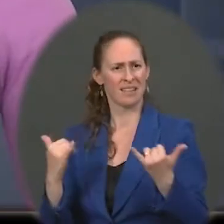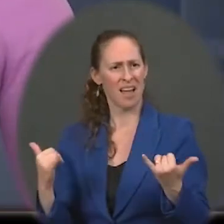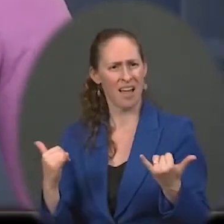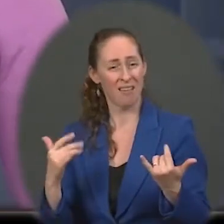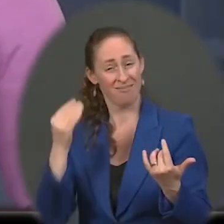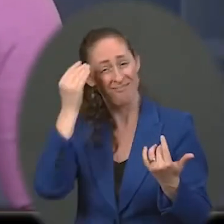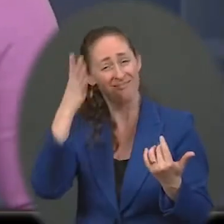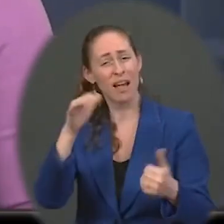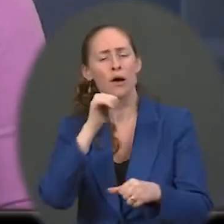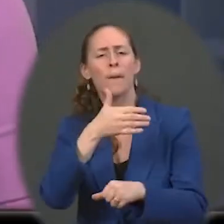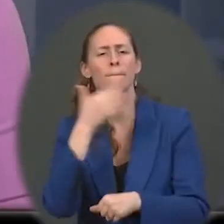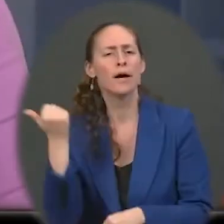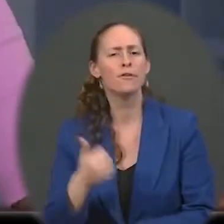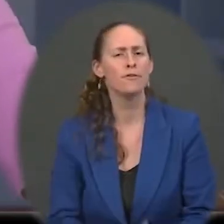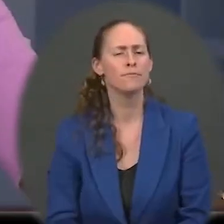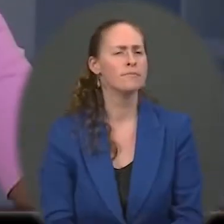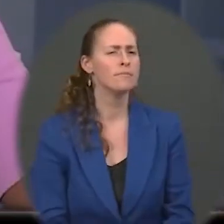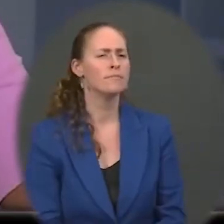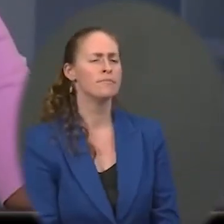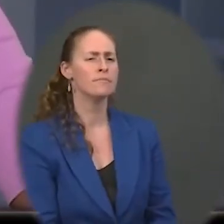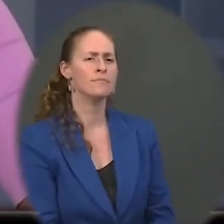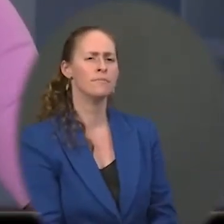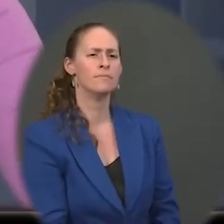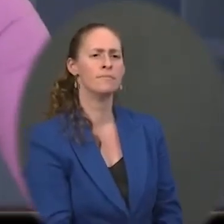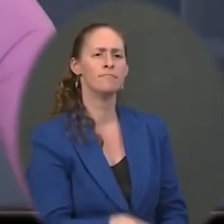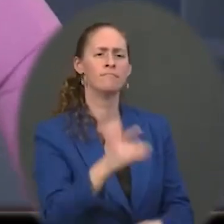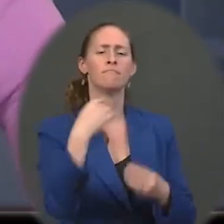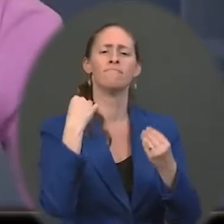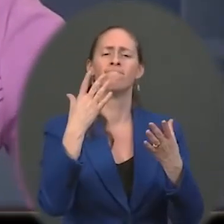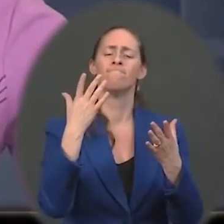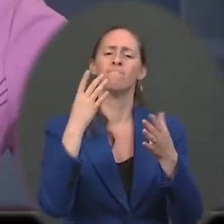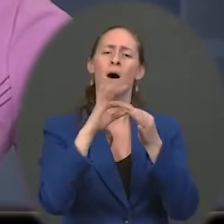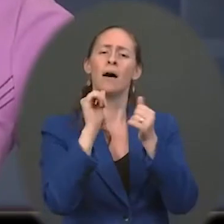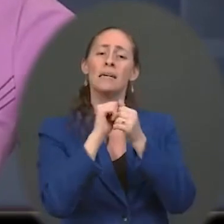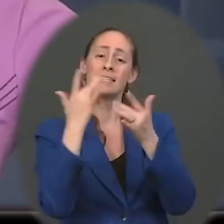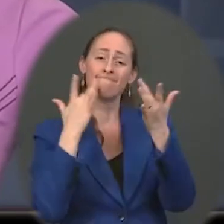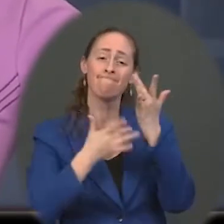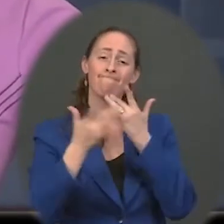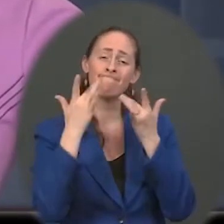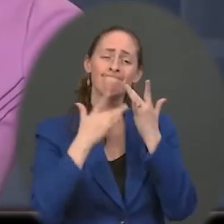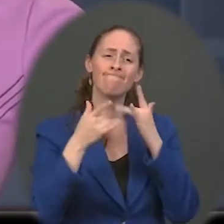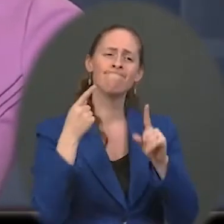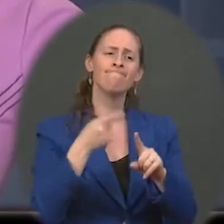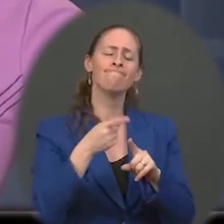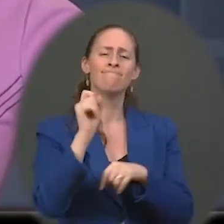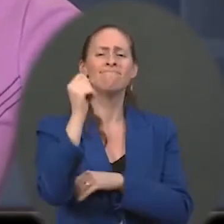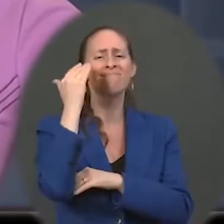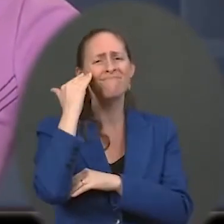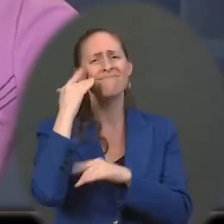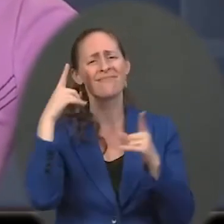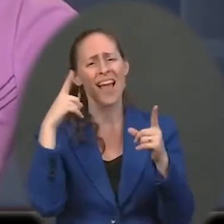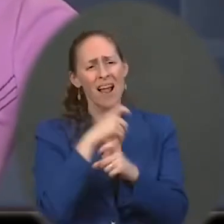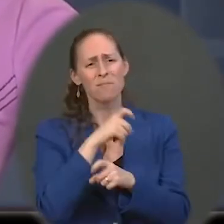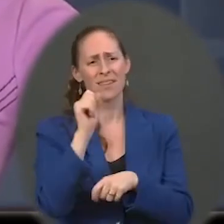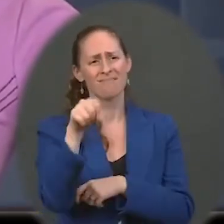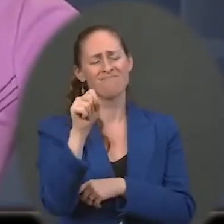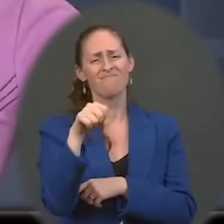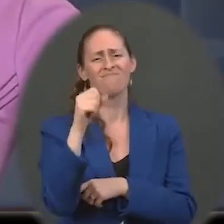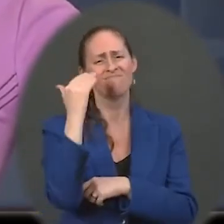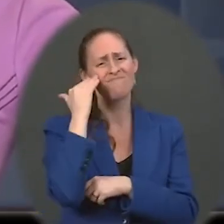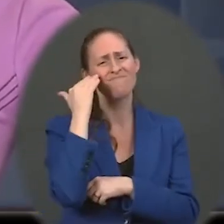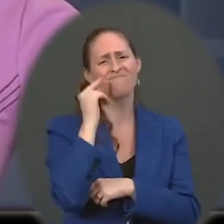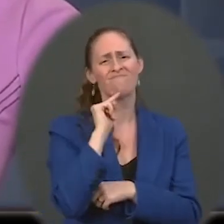would say this. When it comes to the supply chain, you know, it's, it's a, there are complexities there. When you think about,